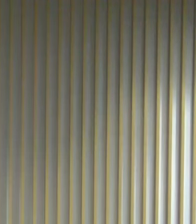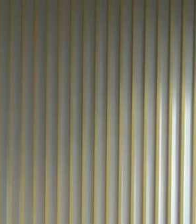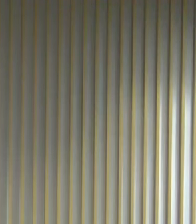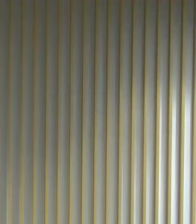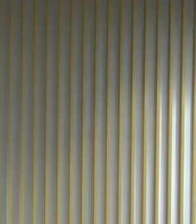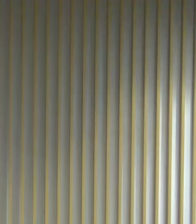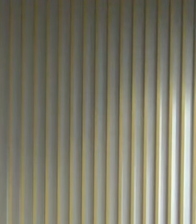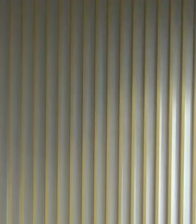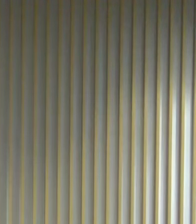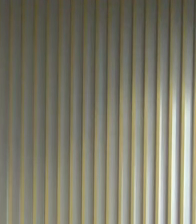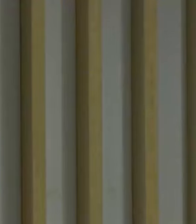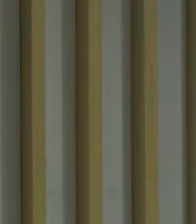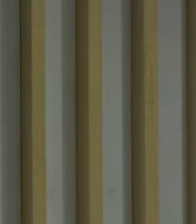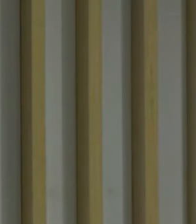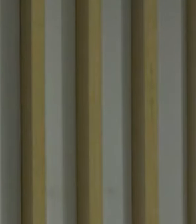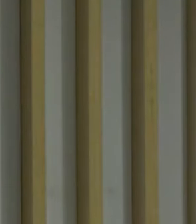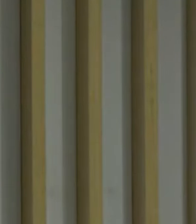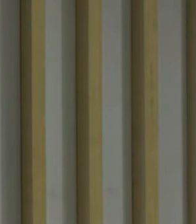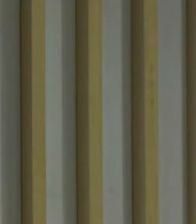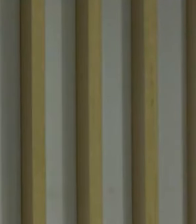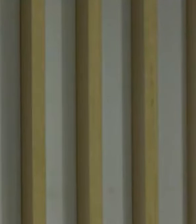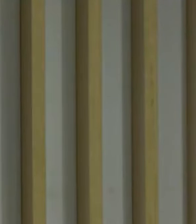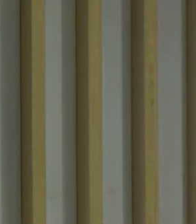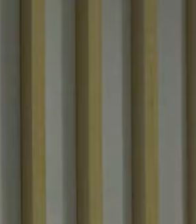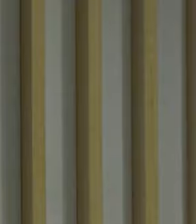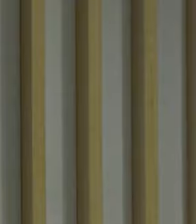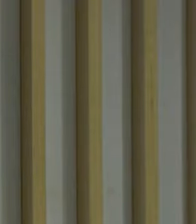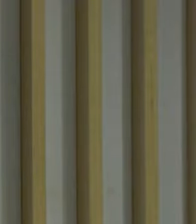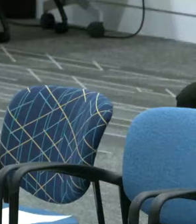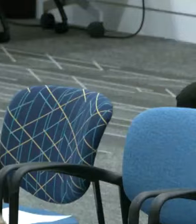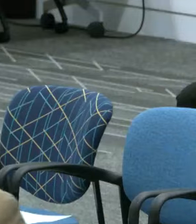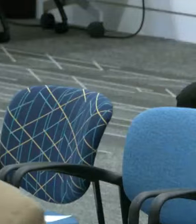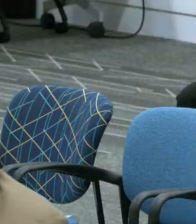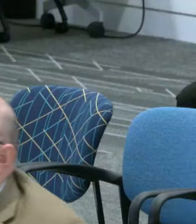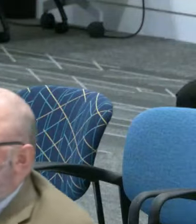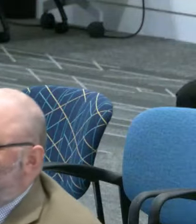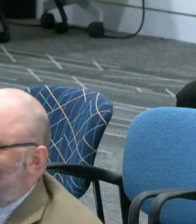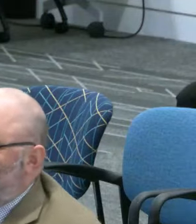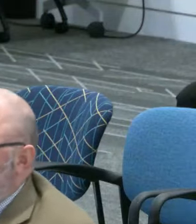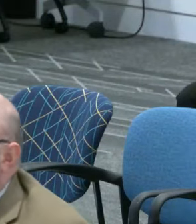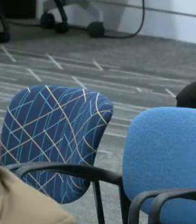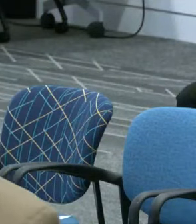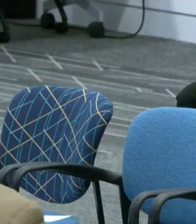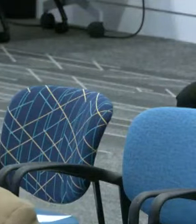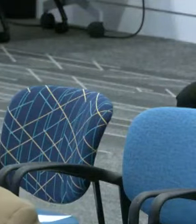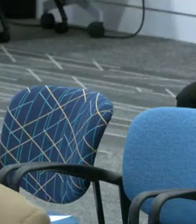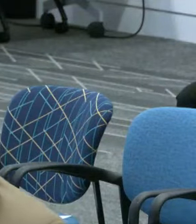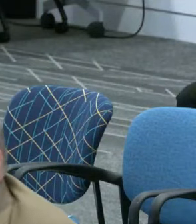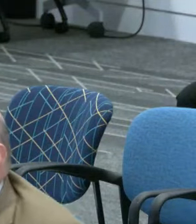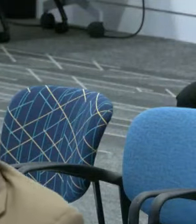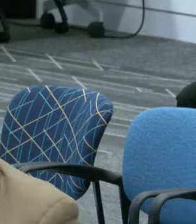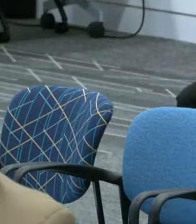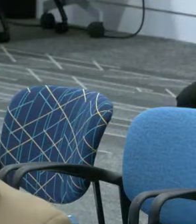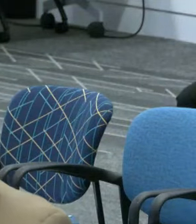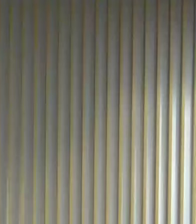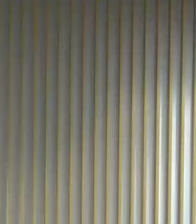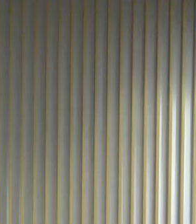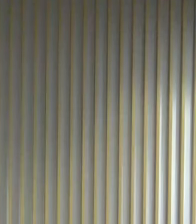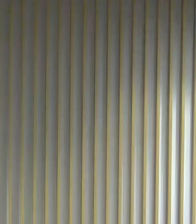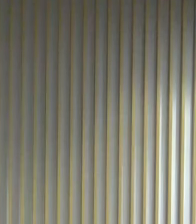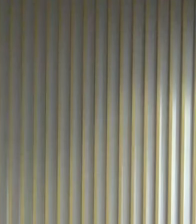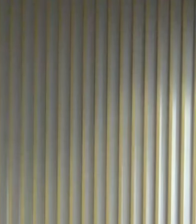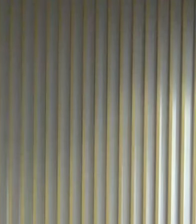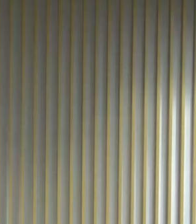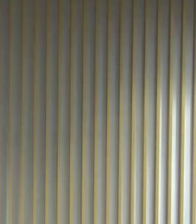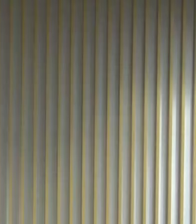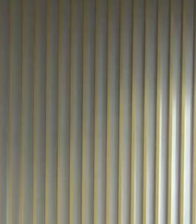Yeah, I'd like to know if this changed at all from the draft and how so. Totally caught off guard by that question. I thought so. So the